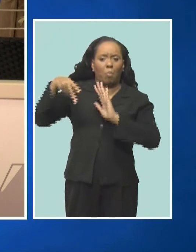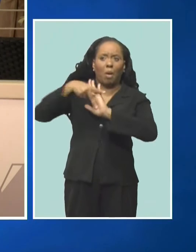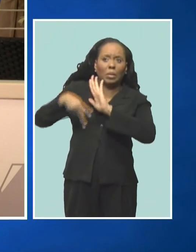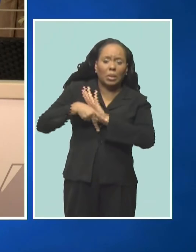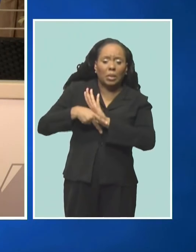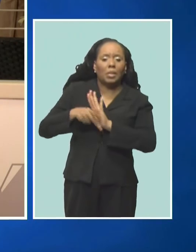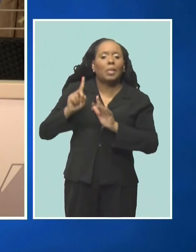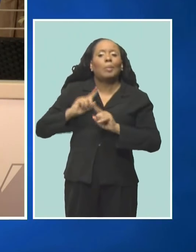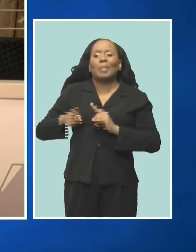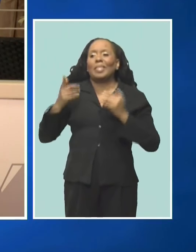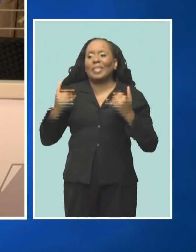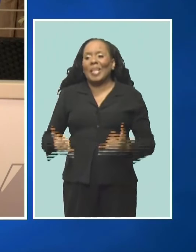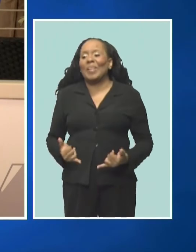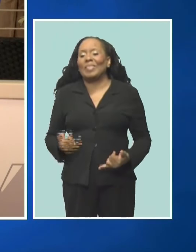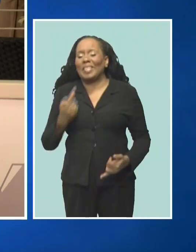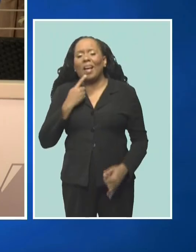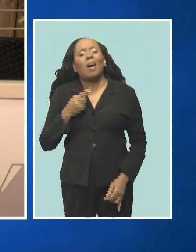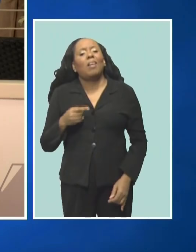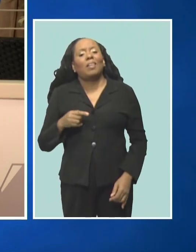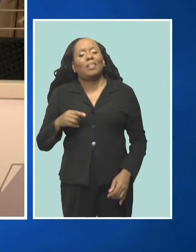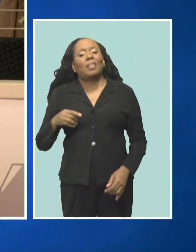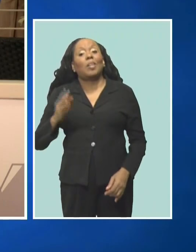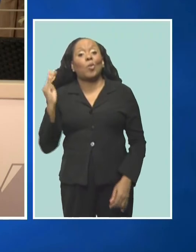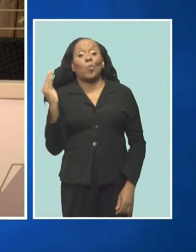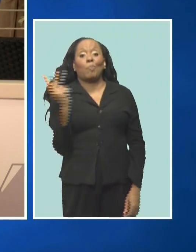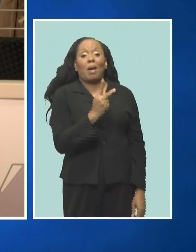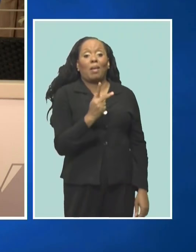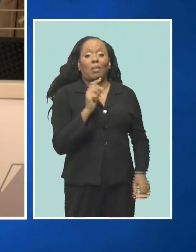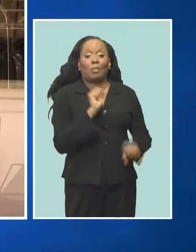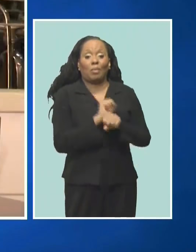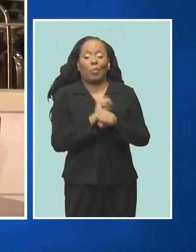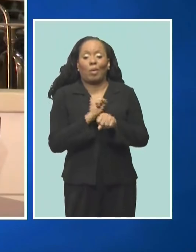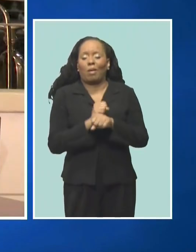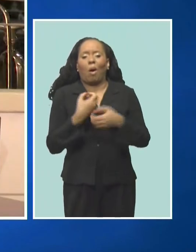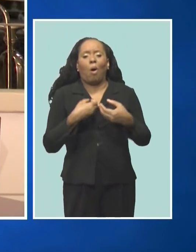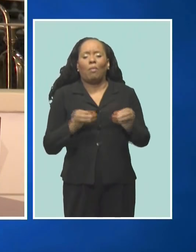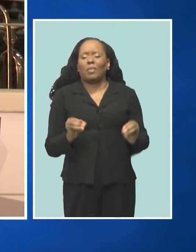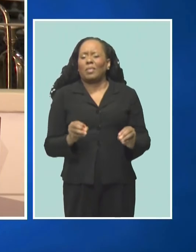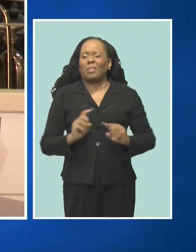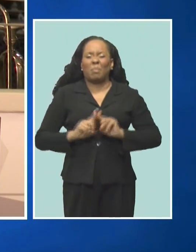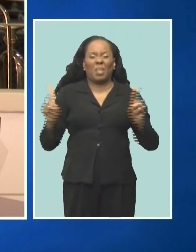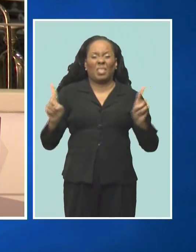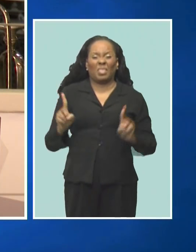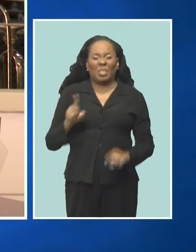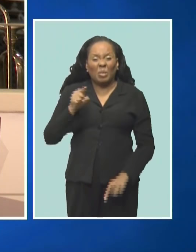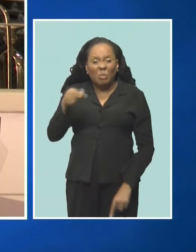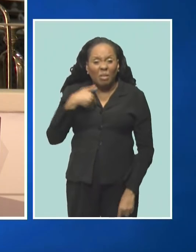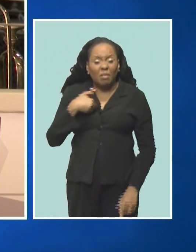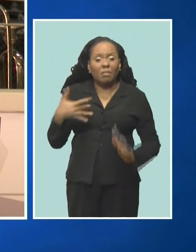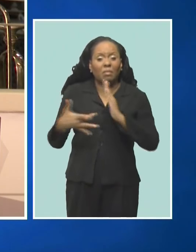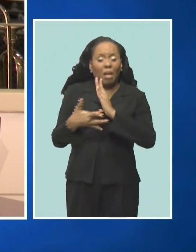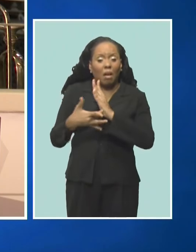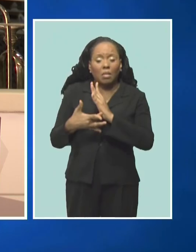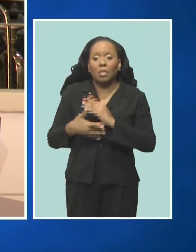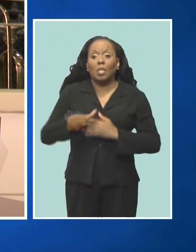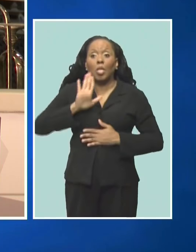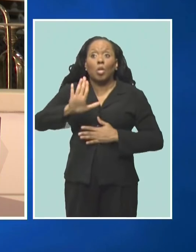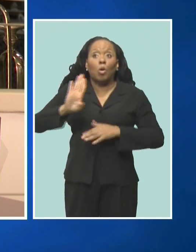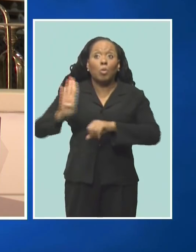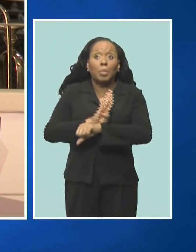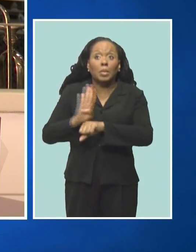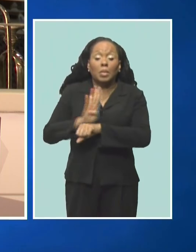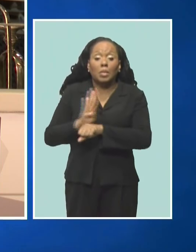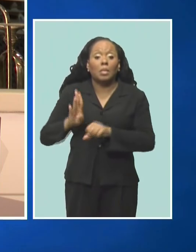pre-COVID in terms of asking people to come back into the workspace. But if it's the case that you have the technology in place within your business and your